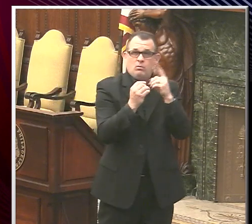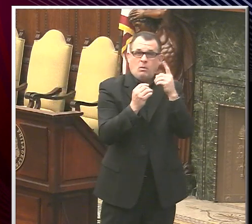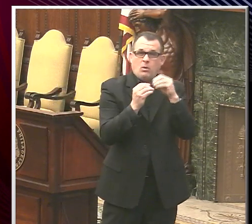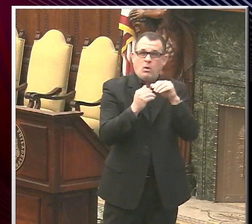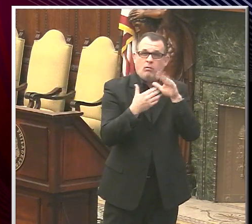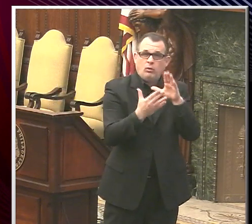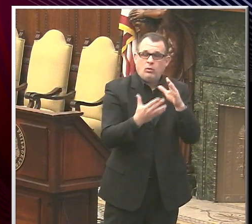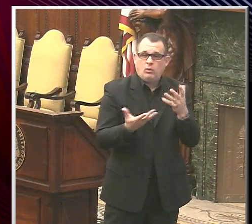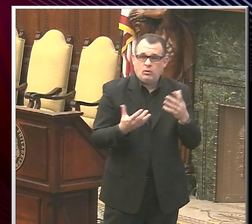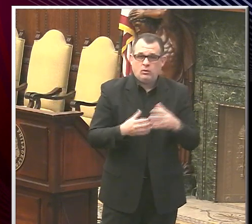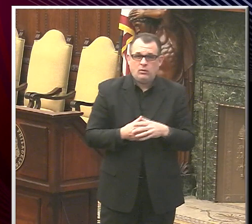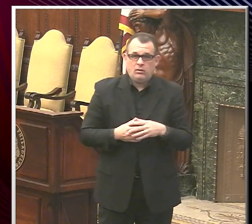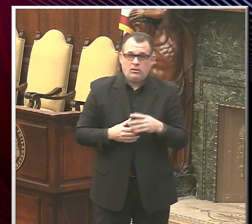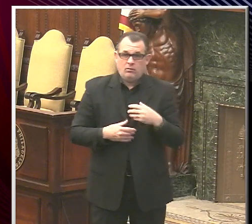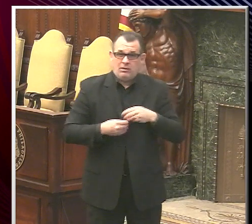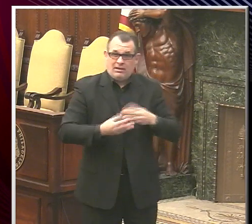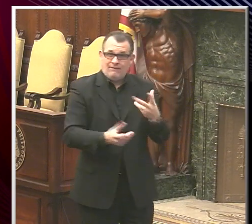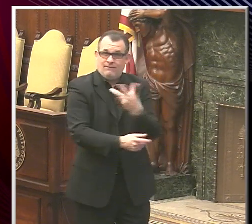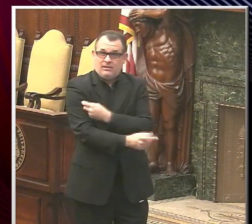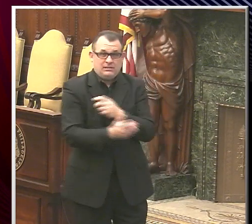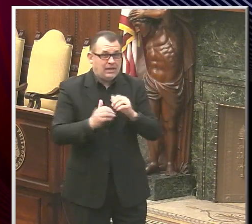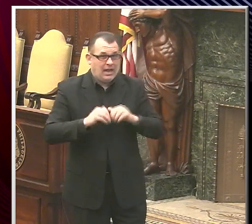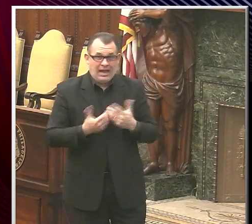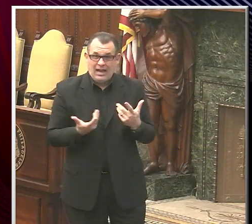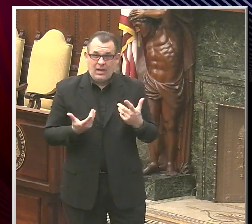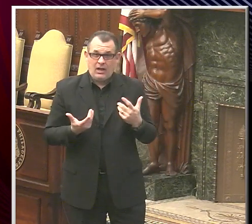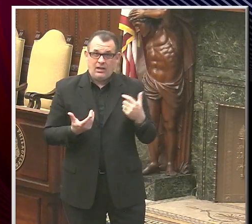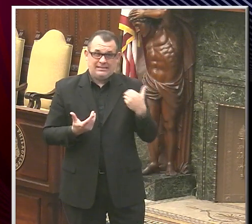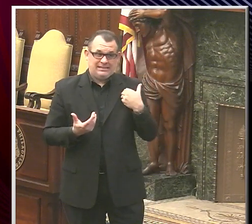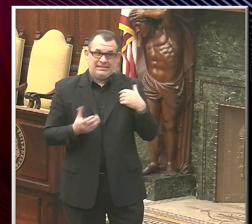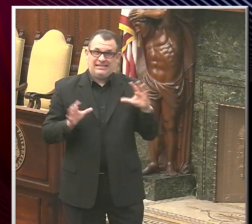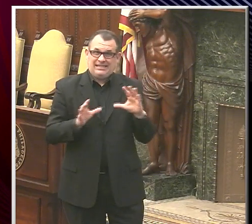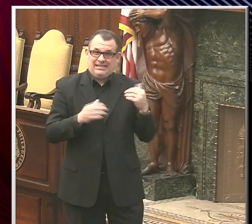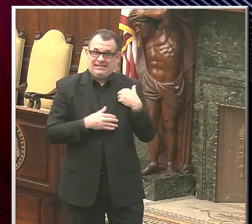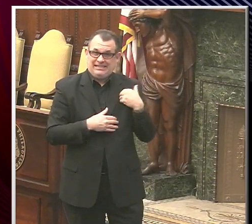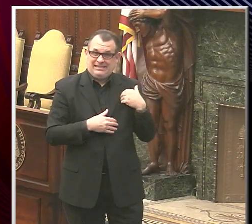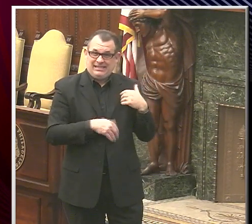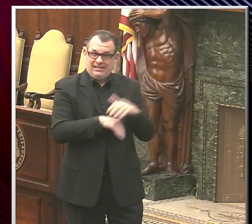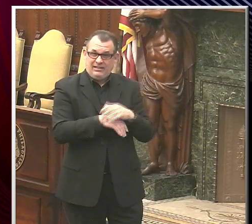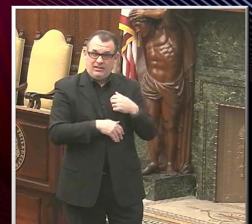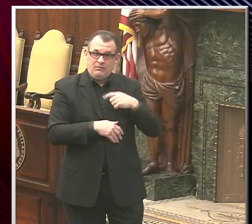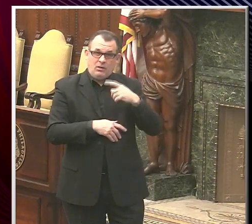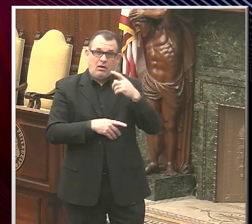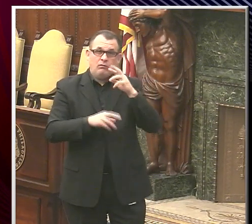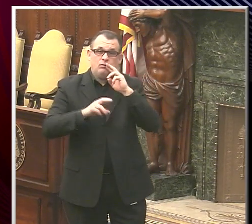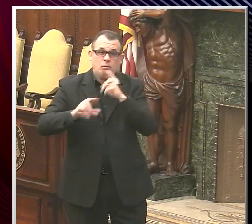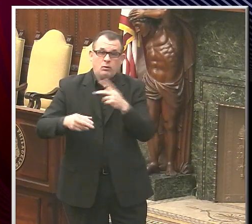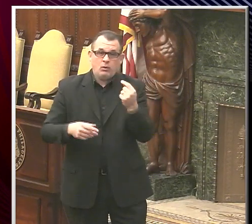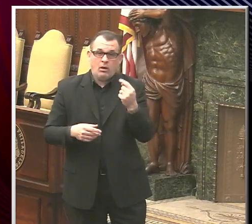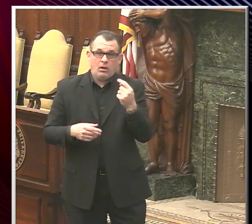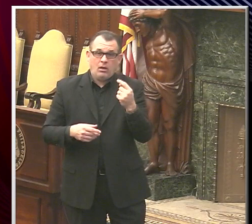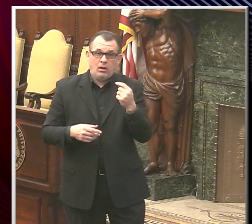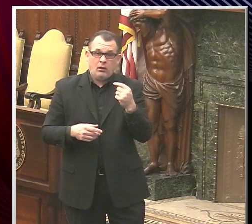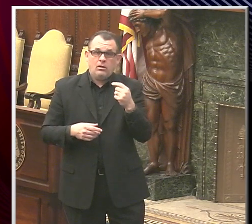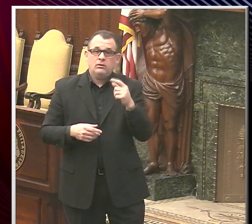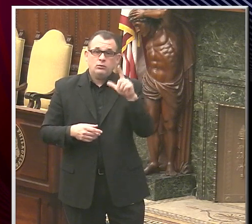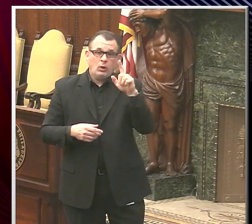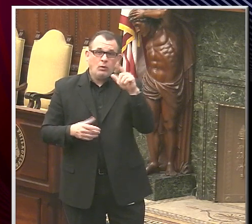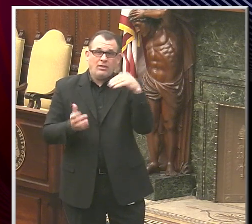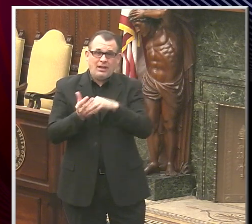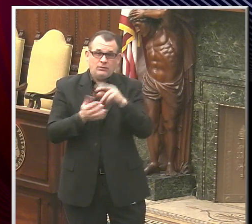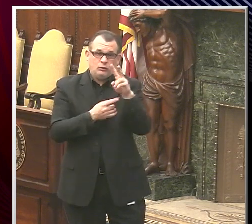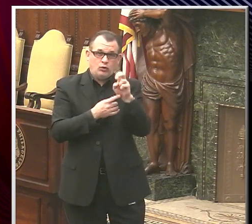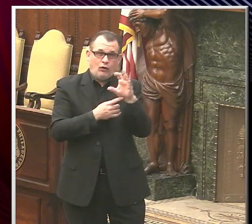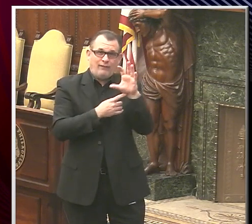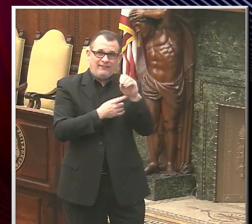of our vaccines. As of this past Sunday night, we reported vaccinations of 121,250 people